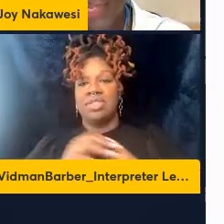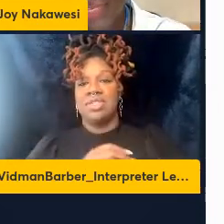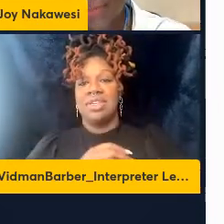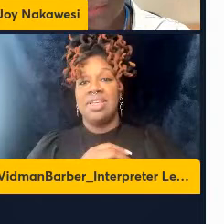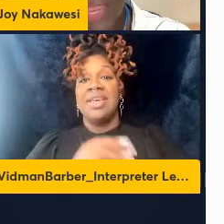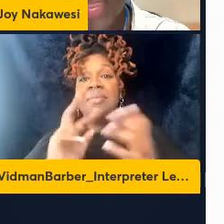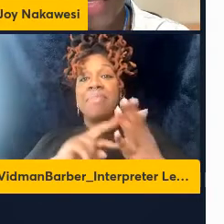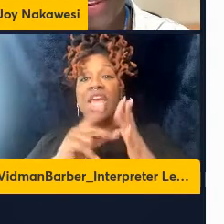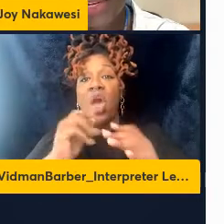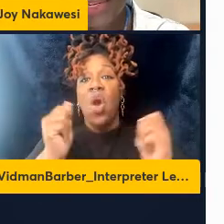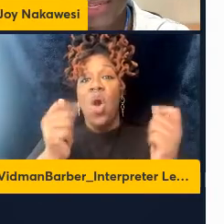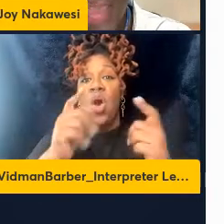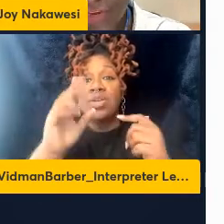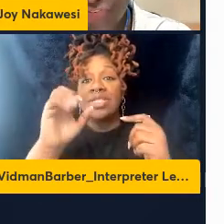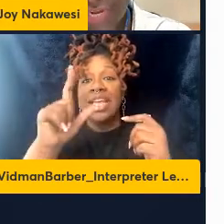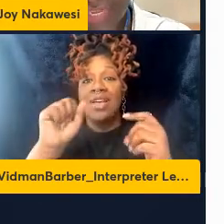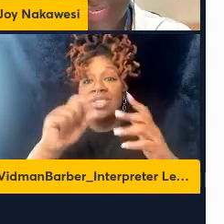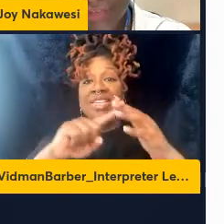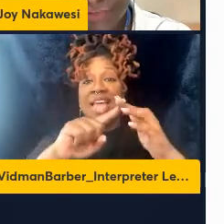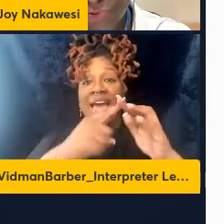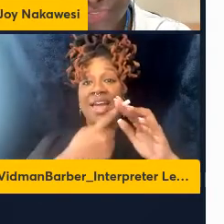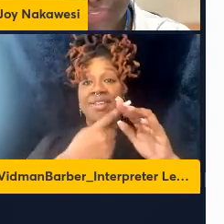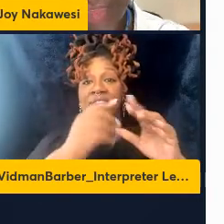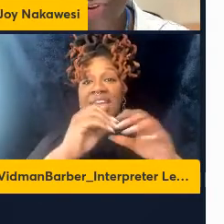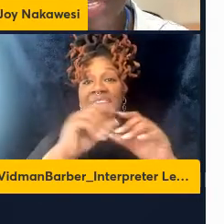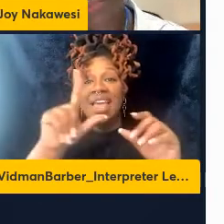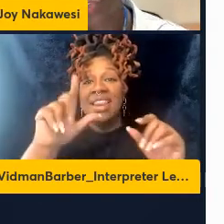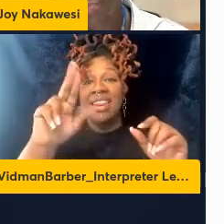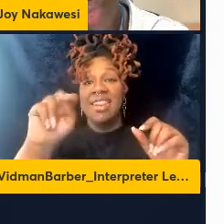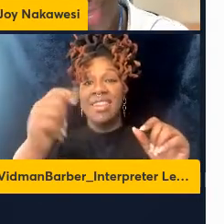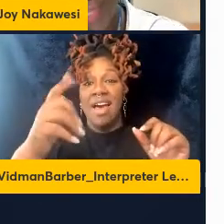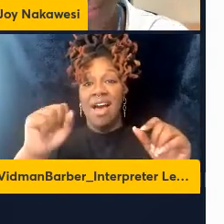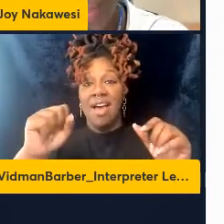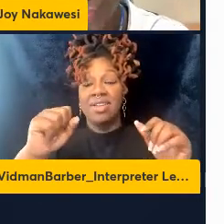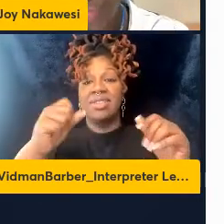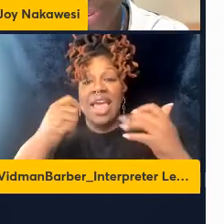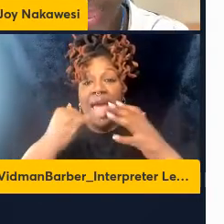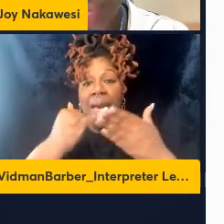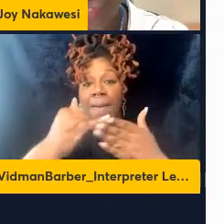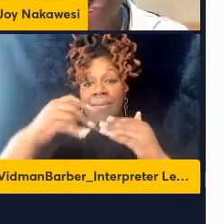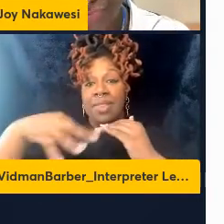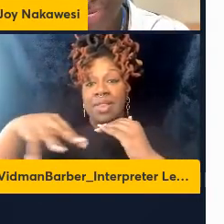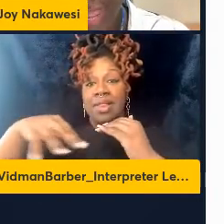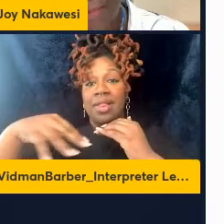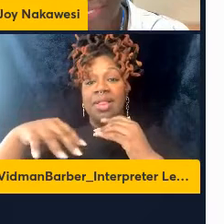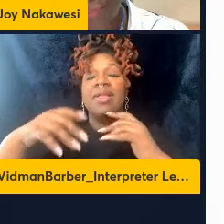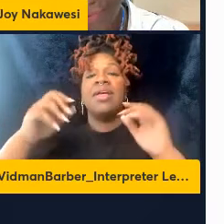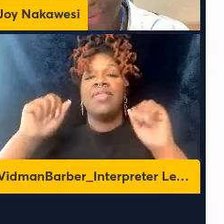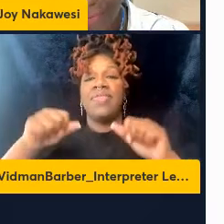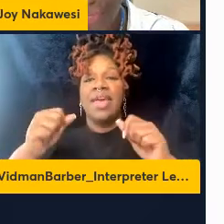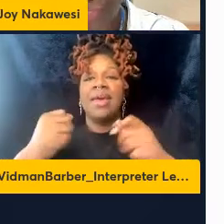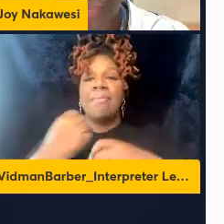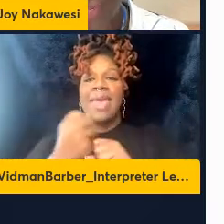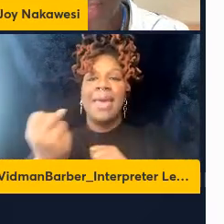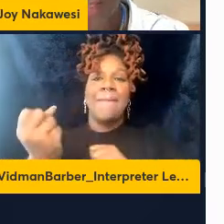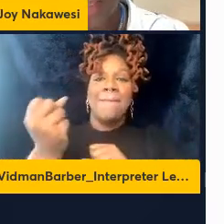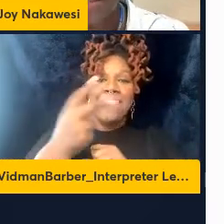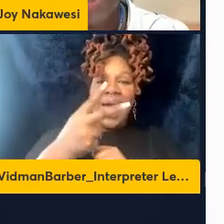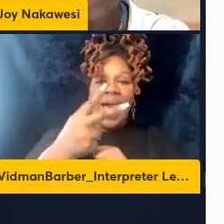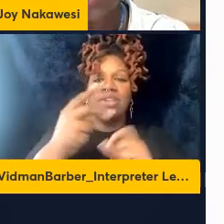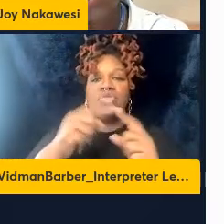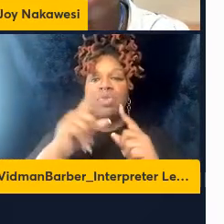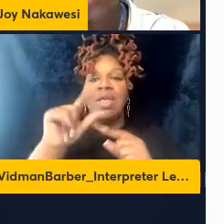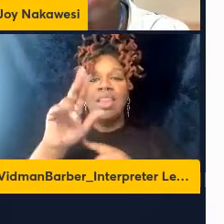activated in the lung draining lymph nodes are not able to make it back to the lungs during RSV reinfection